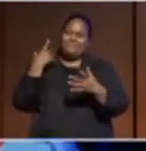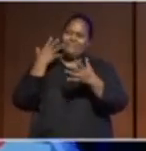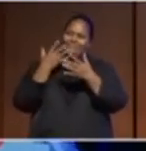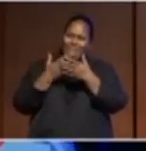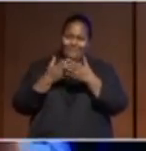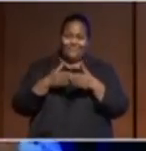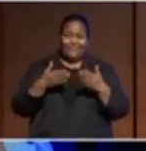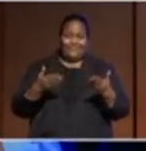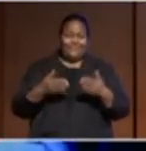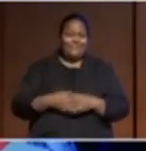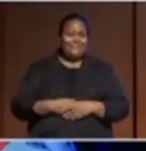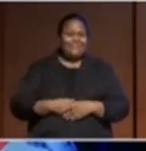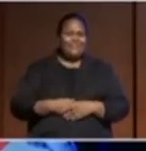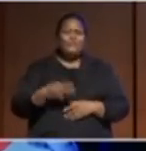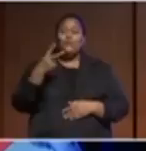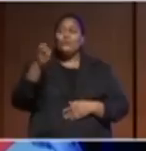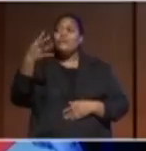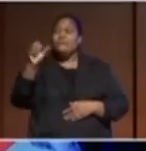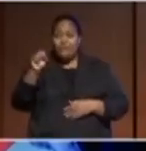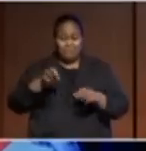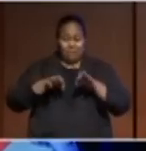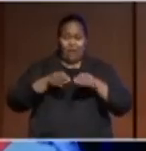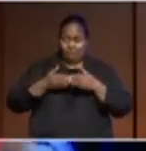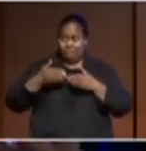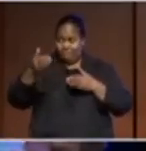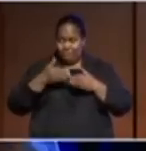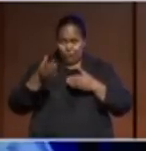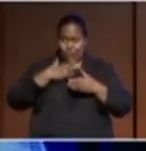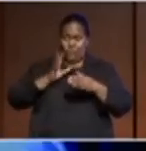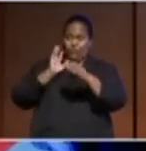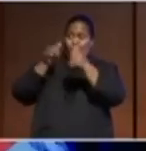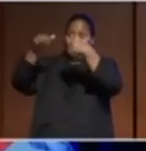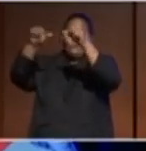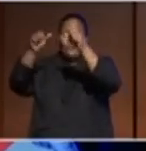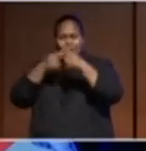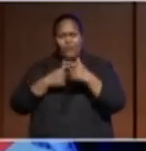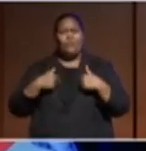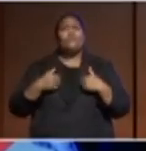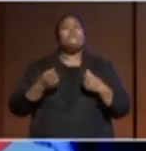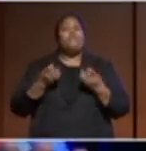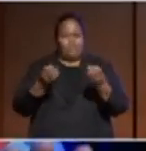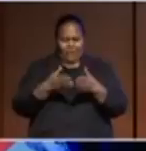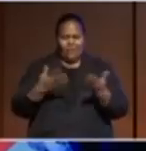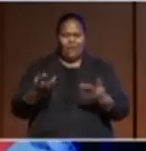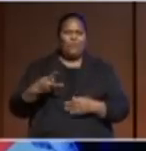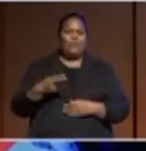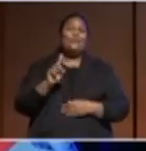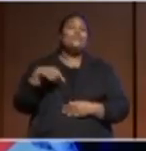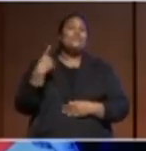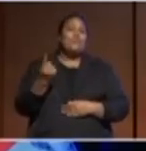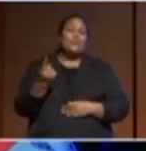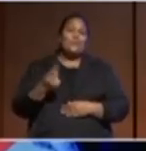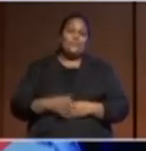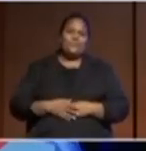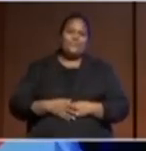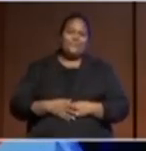all know, we have the 2050 strategy that we've prepared and looking to launch tomorrow by